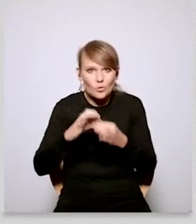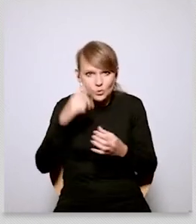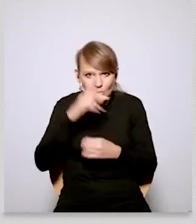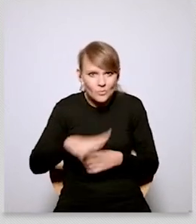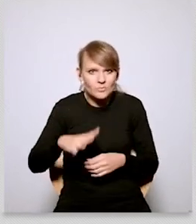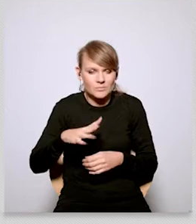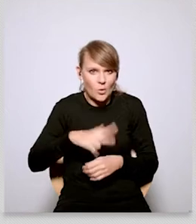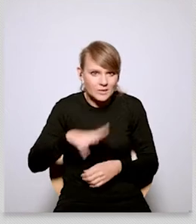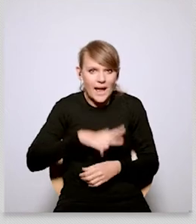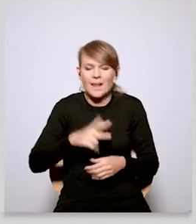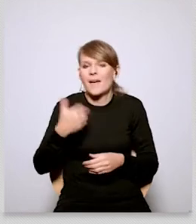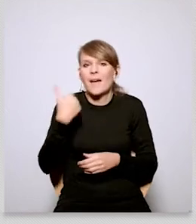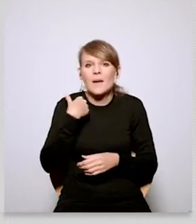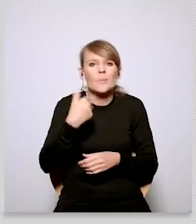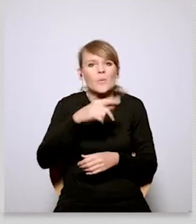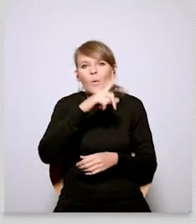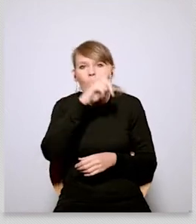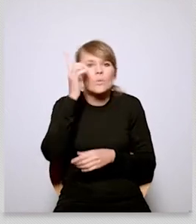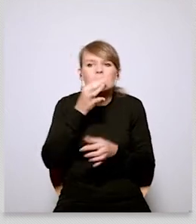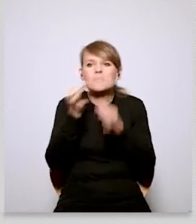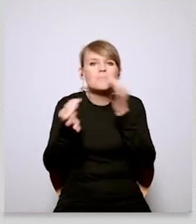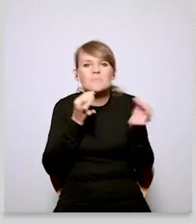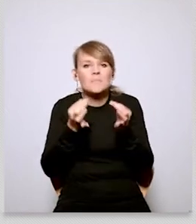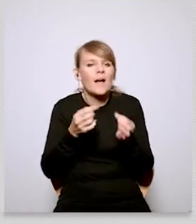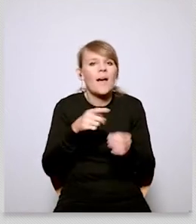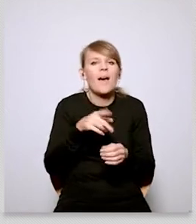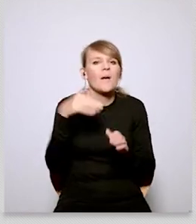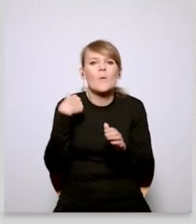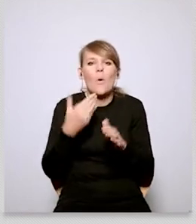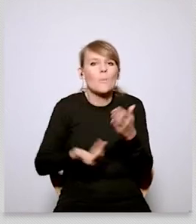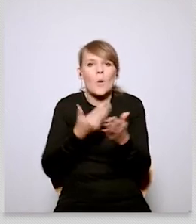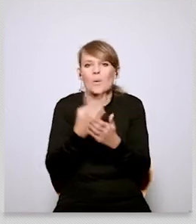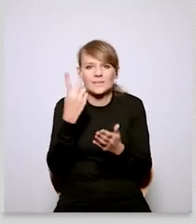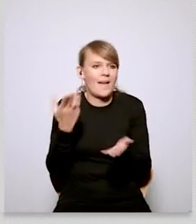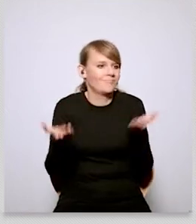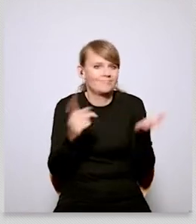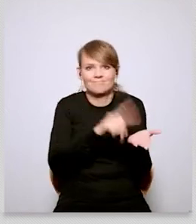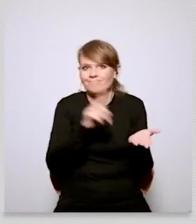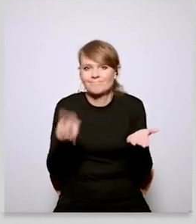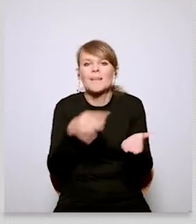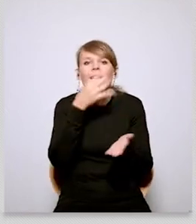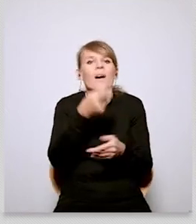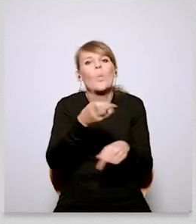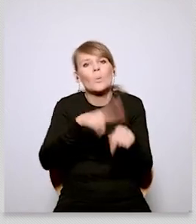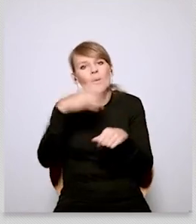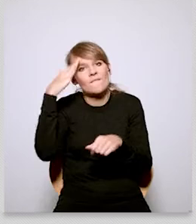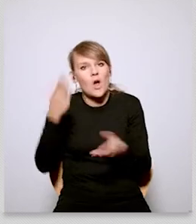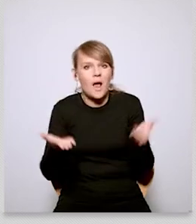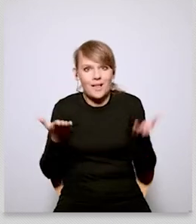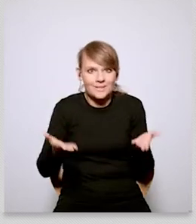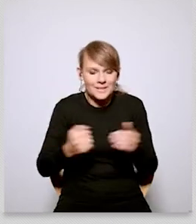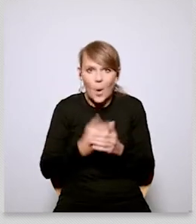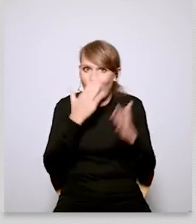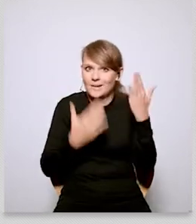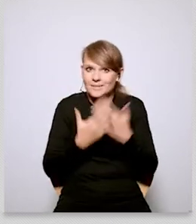security or social coherence and we asked people what their preferences were and it